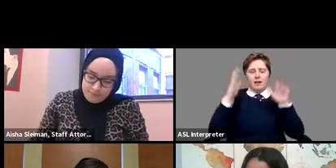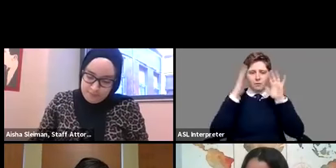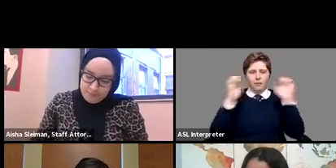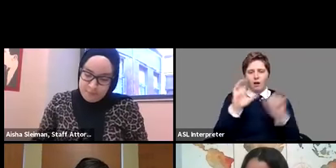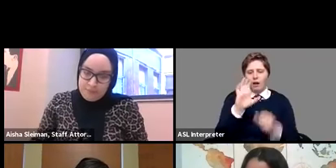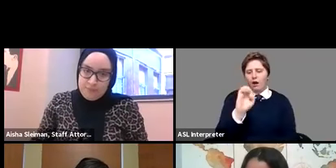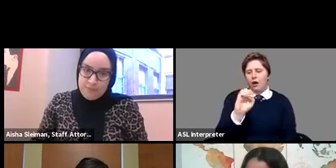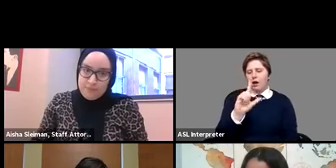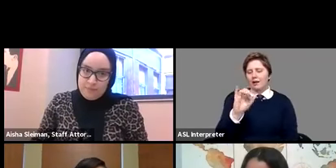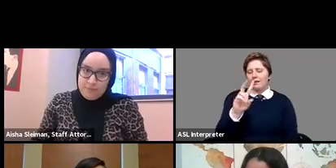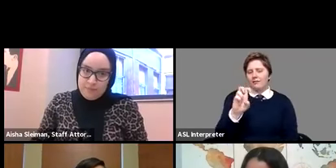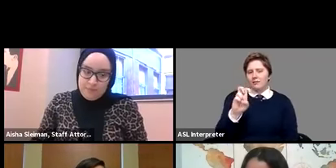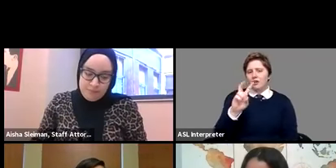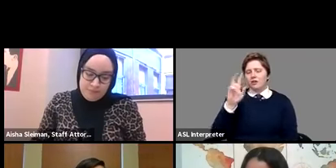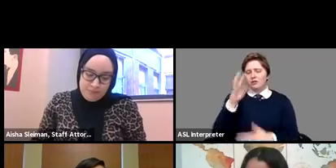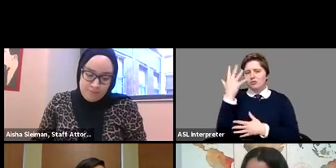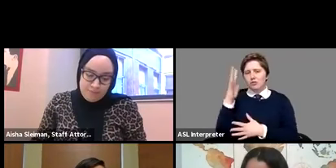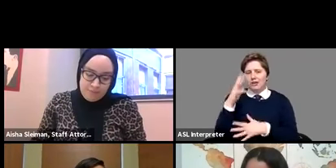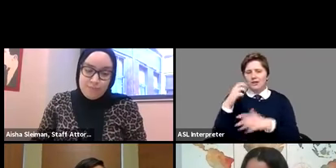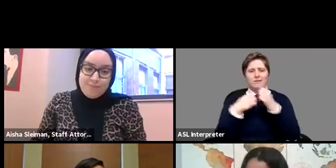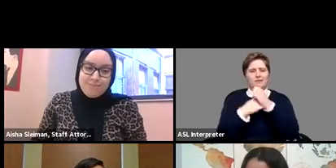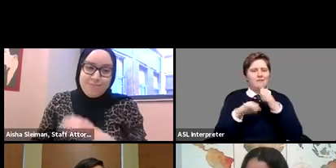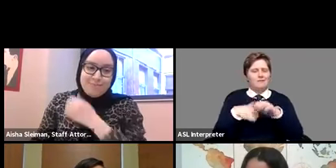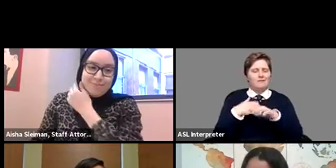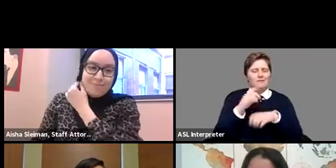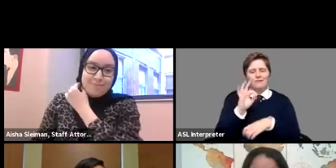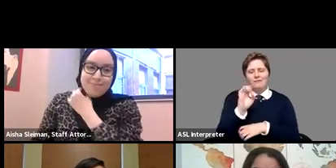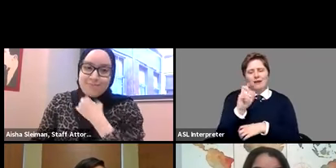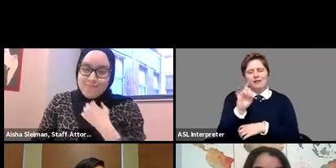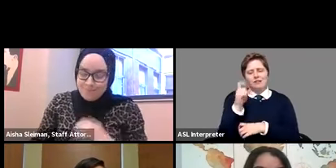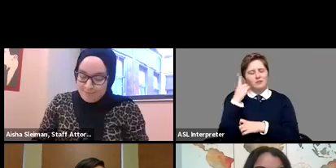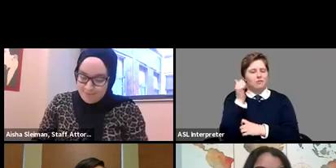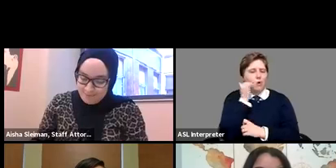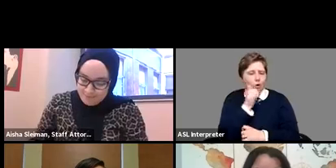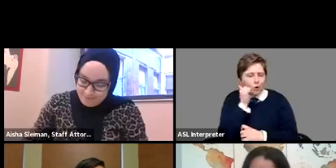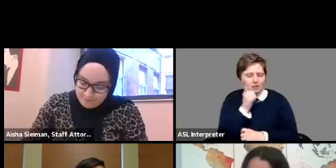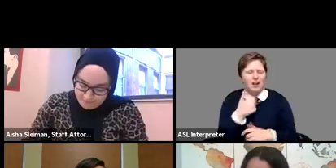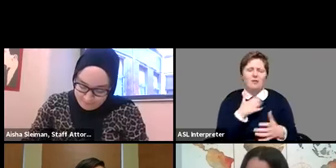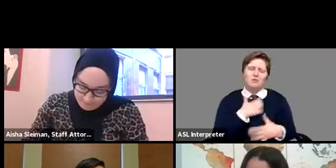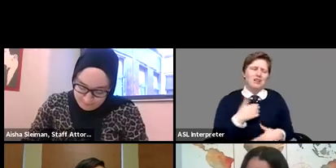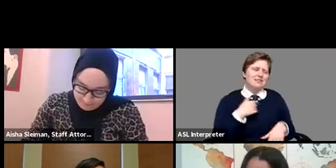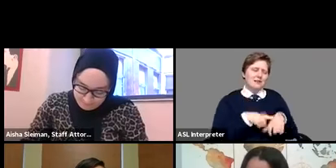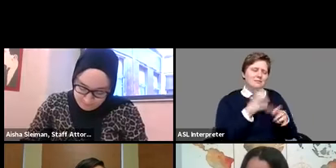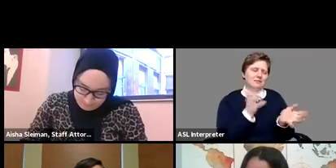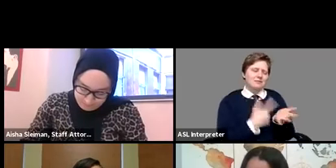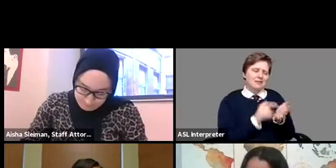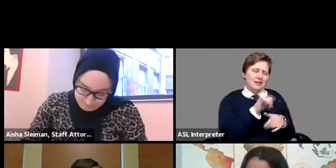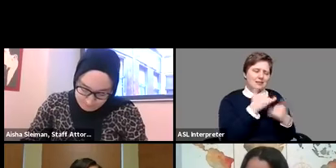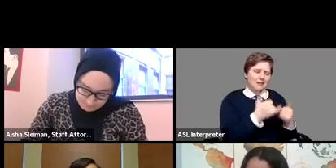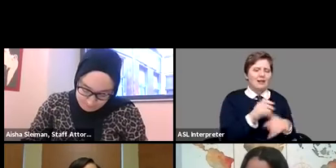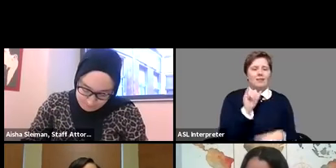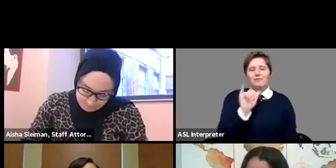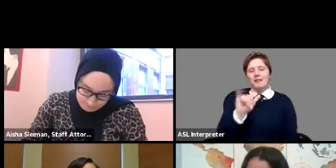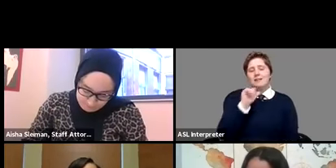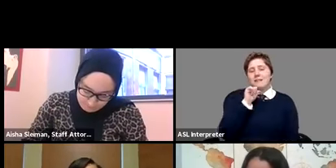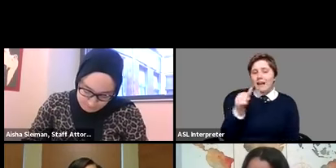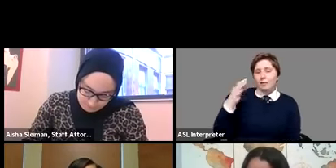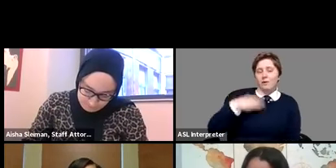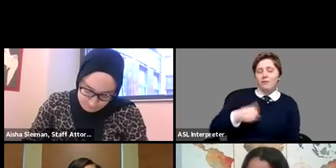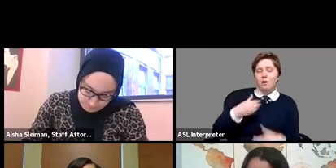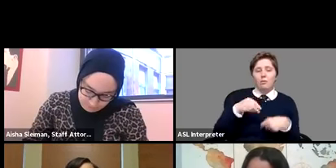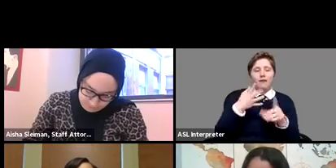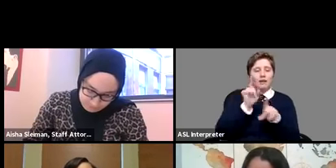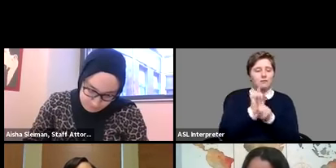tree foundation for girls i wish you had time to talk to us about that today it's a non-profit organization that provides mentoring